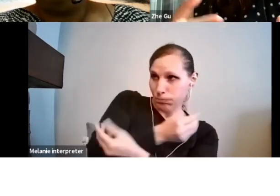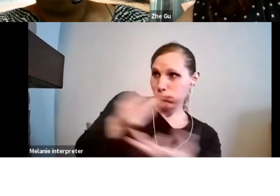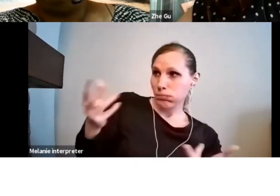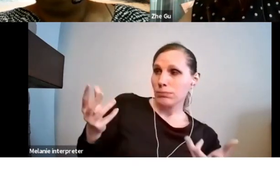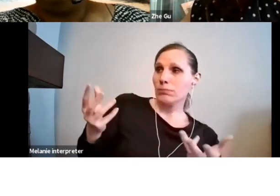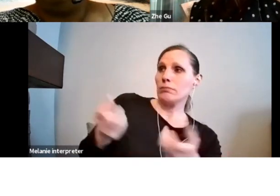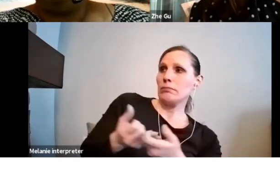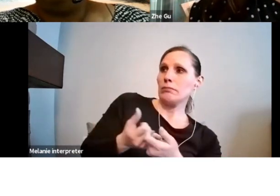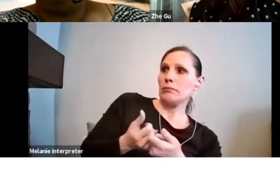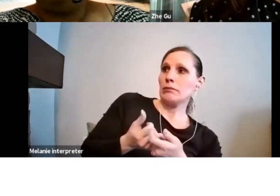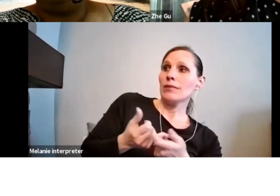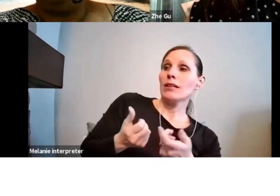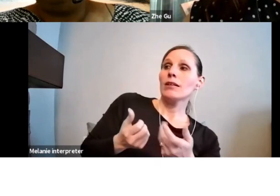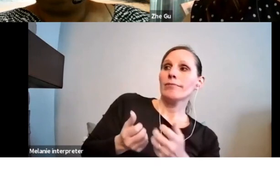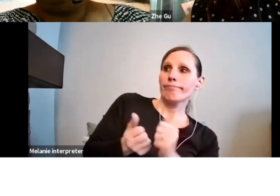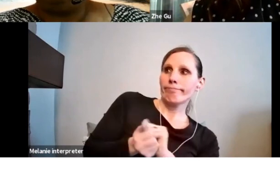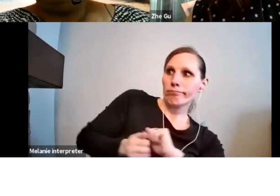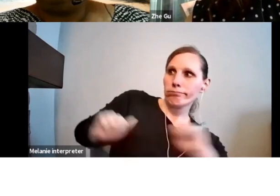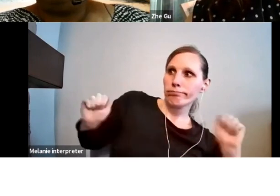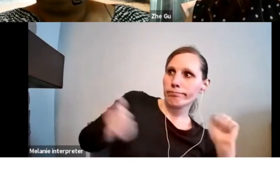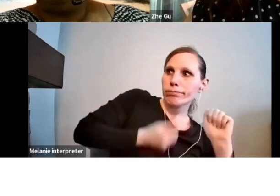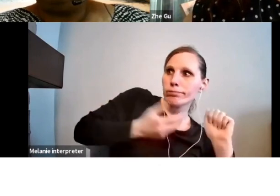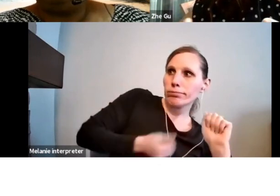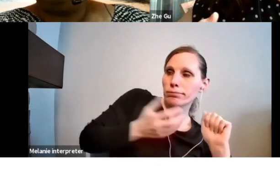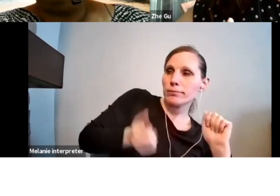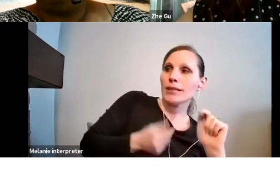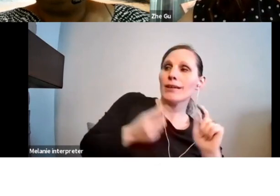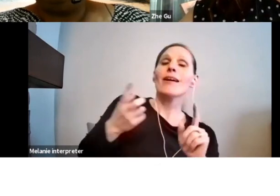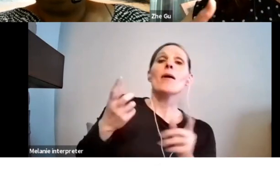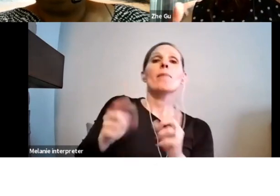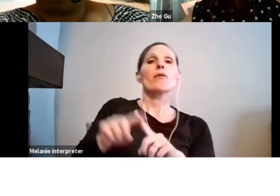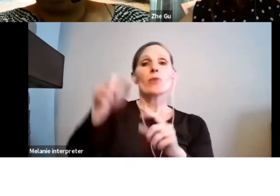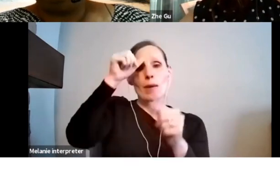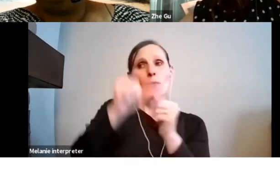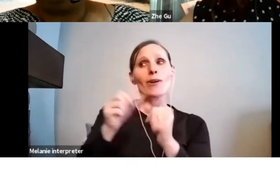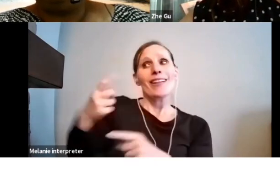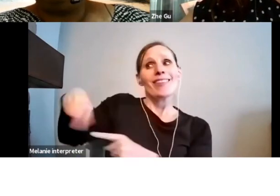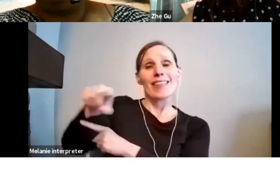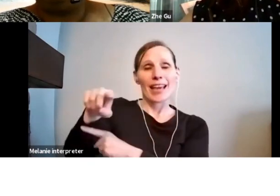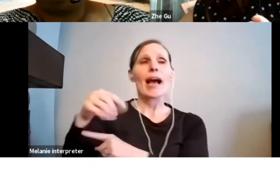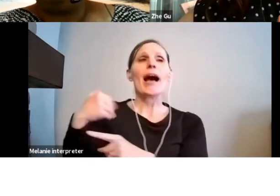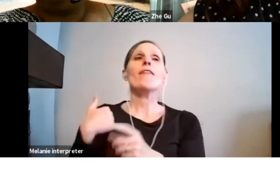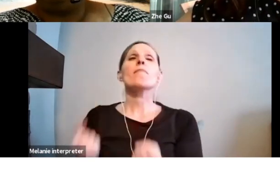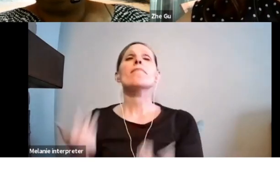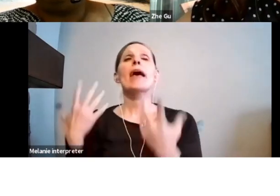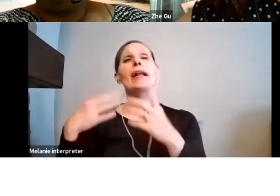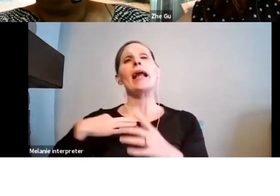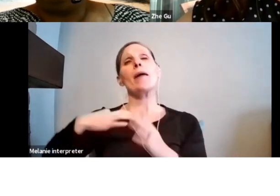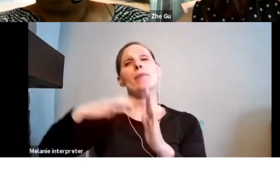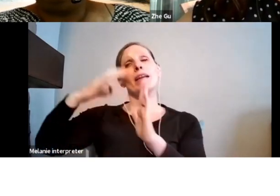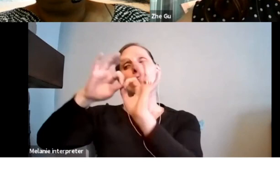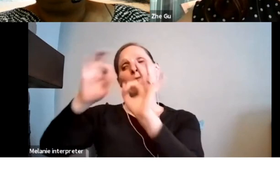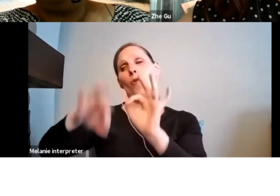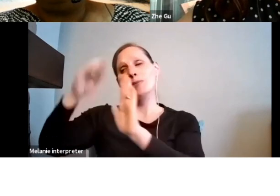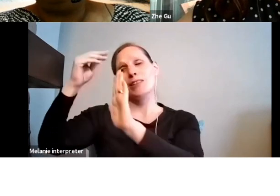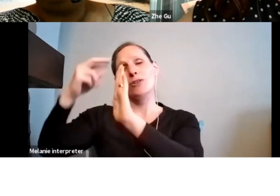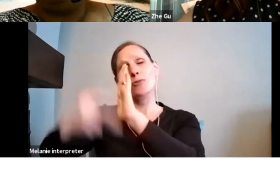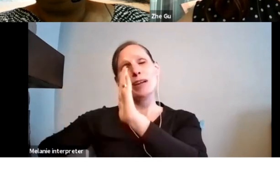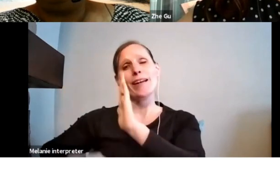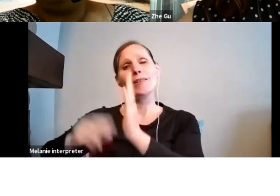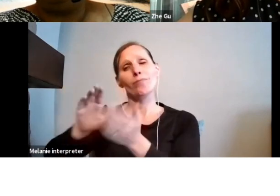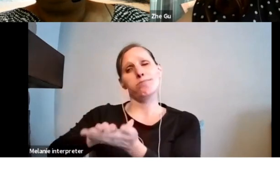are reading many, many applications all at the same time. So a concise and clear statement about